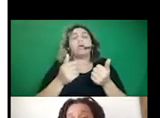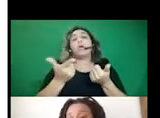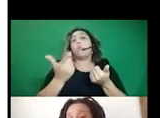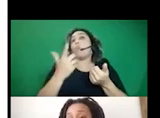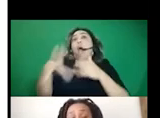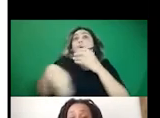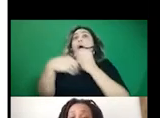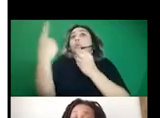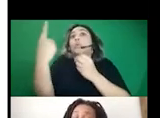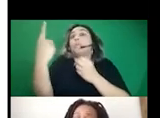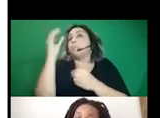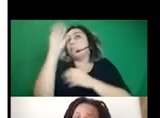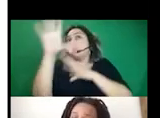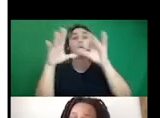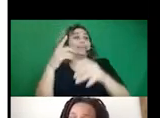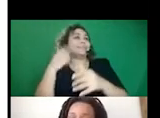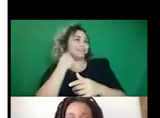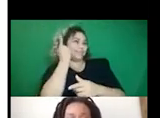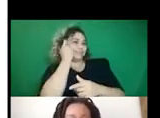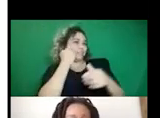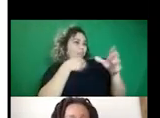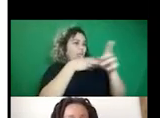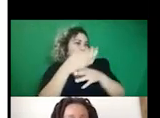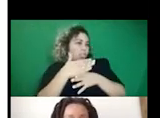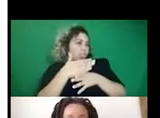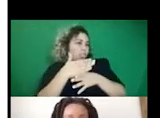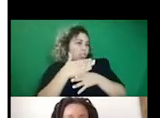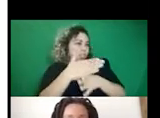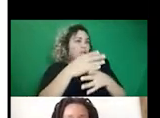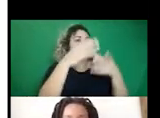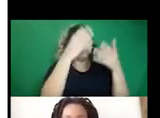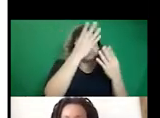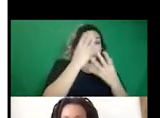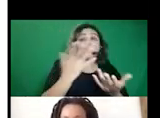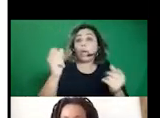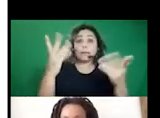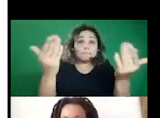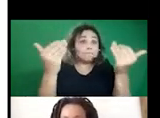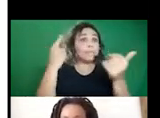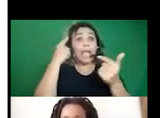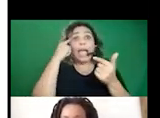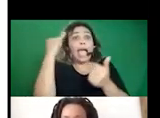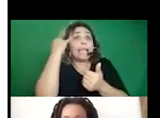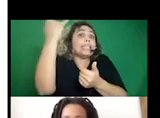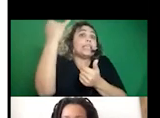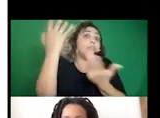something to anything that I've shared. So thoughts in